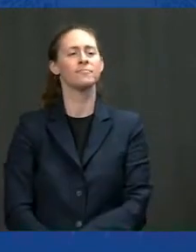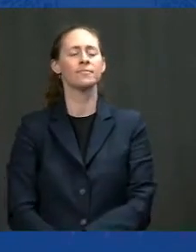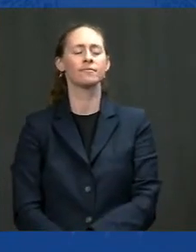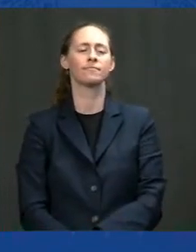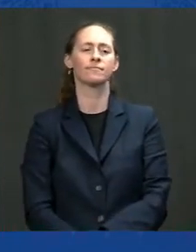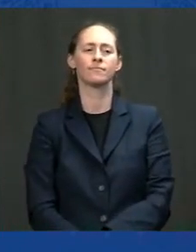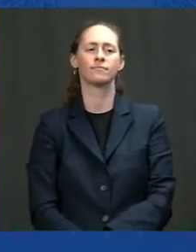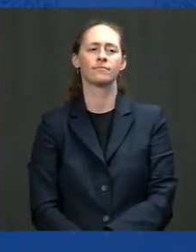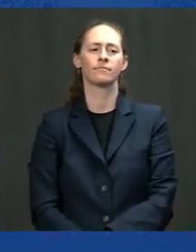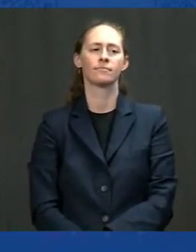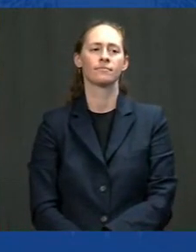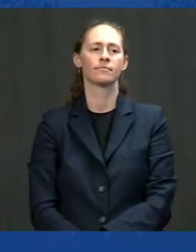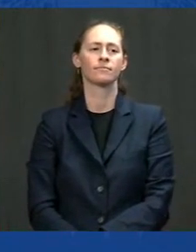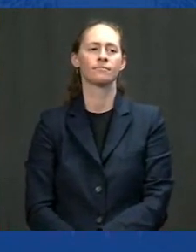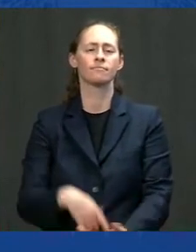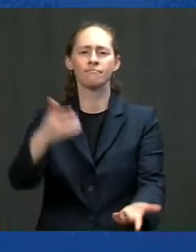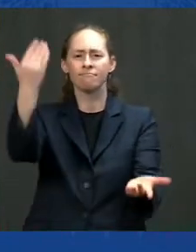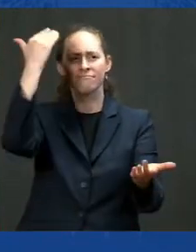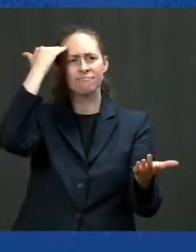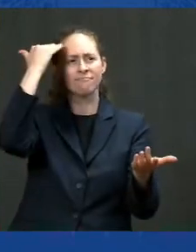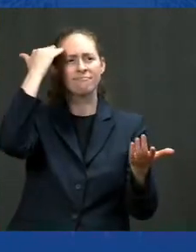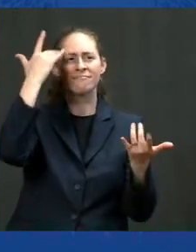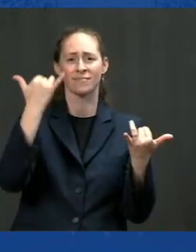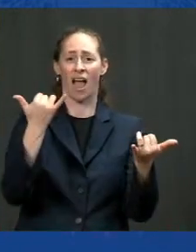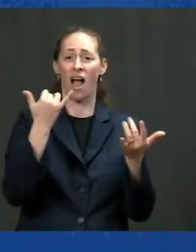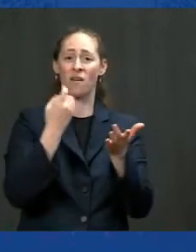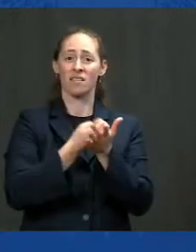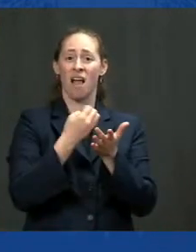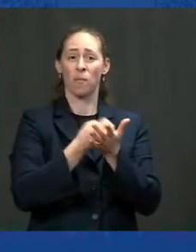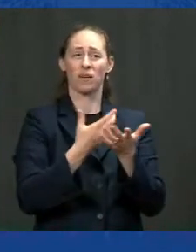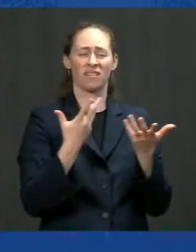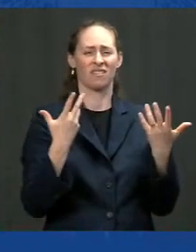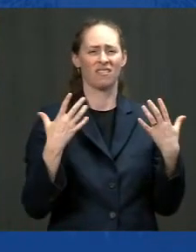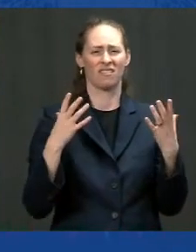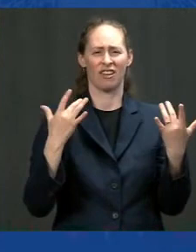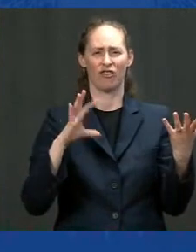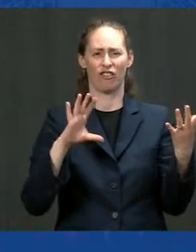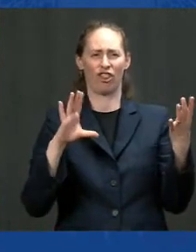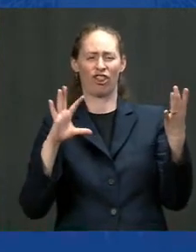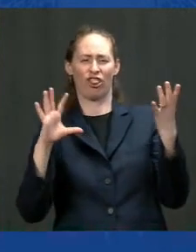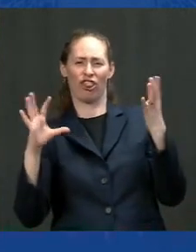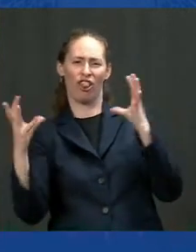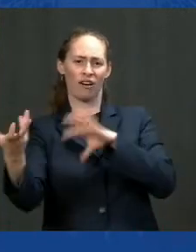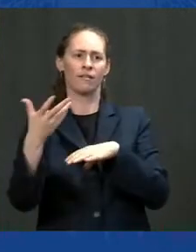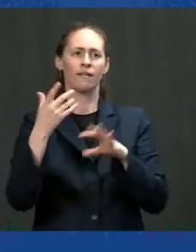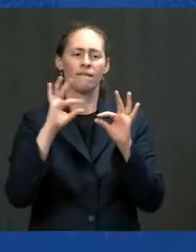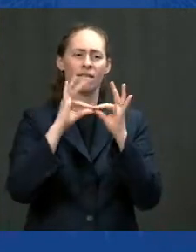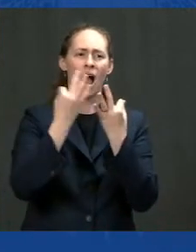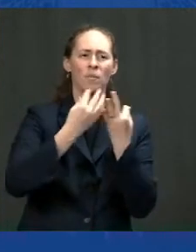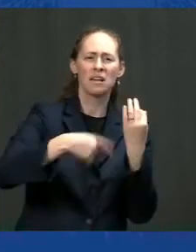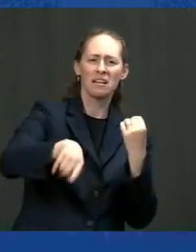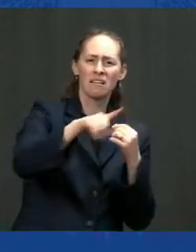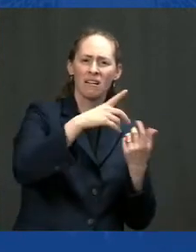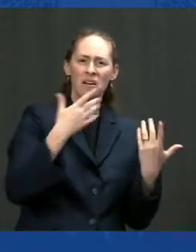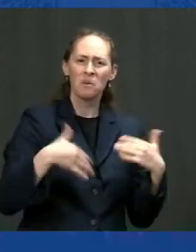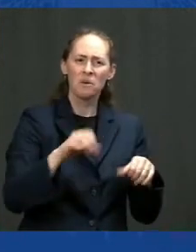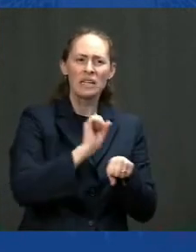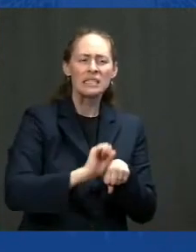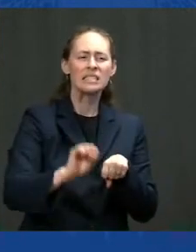down economics has never worked but when working families do well everybody does well including the wealthy